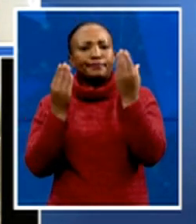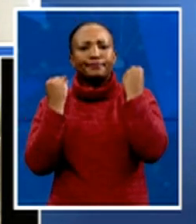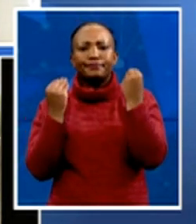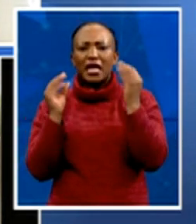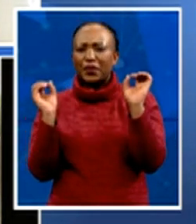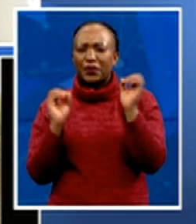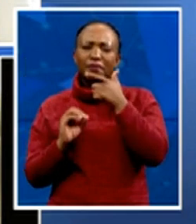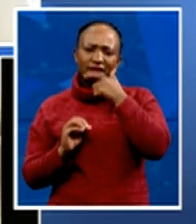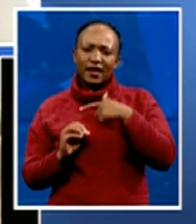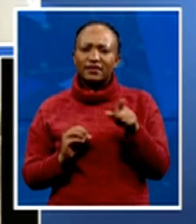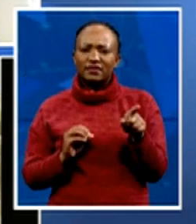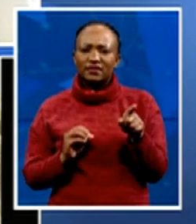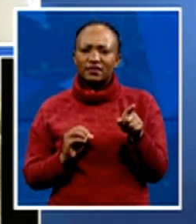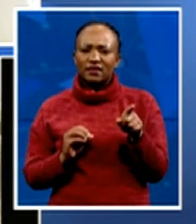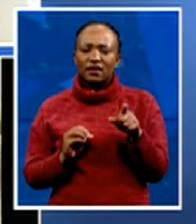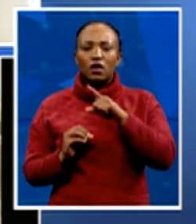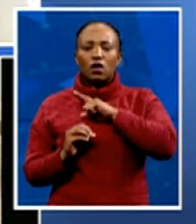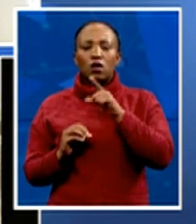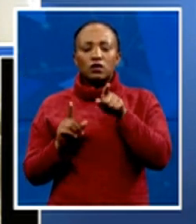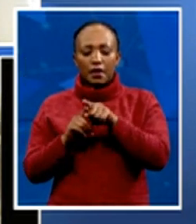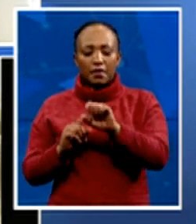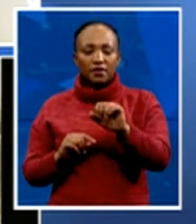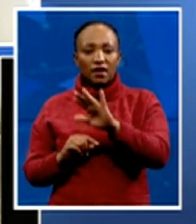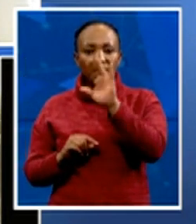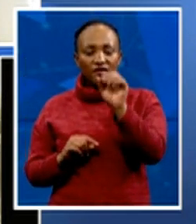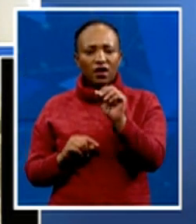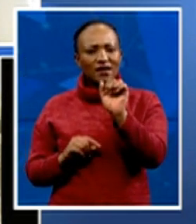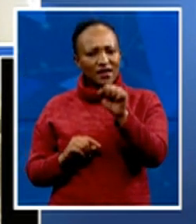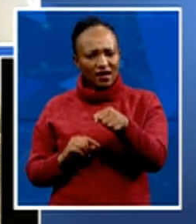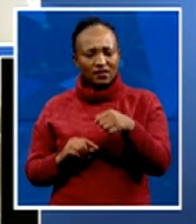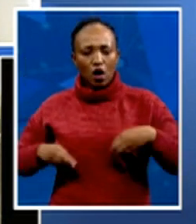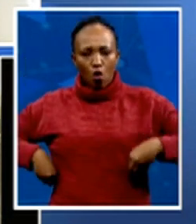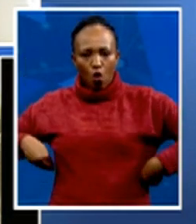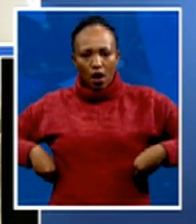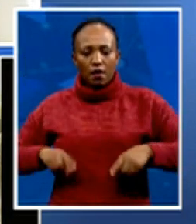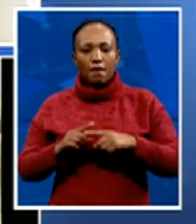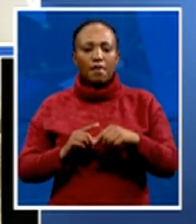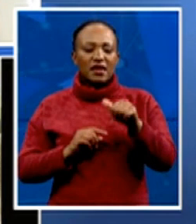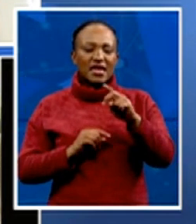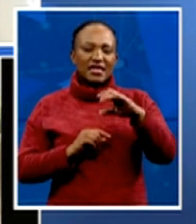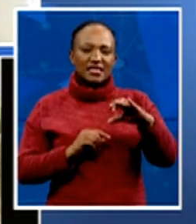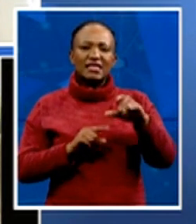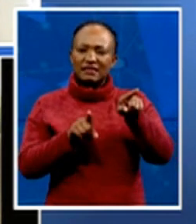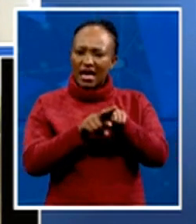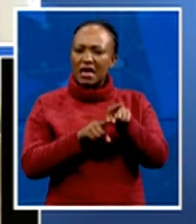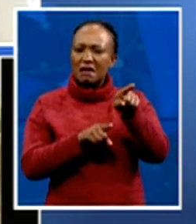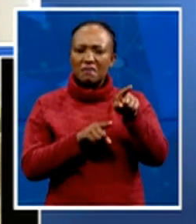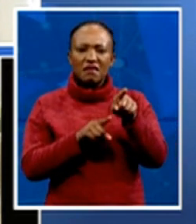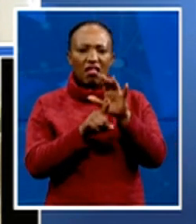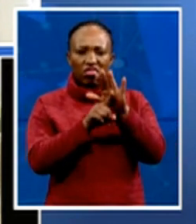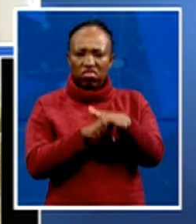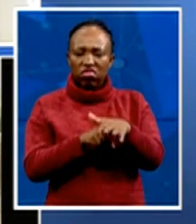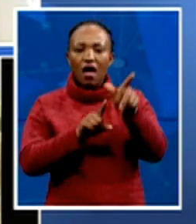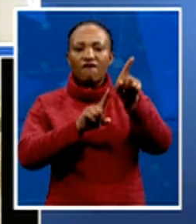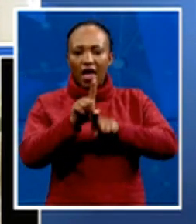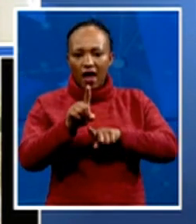South Africa is corrupt and ANC failing the black people, you know what I mean? But what can the ANC maybe can